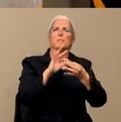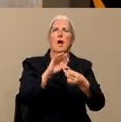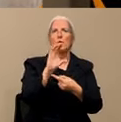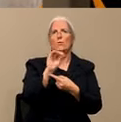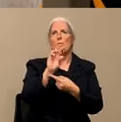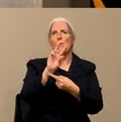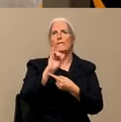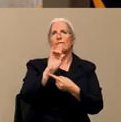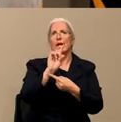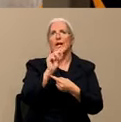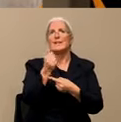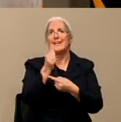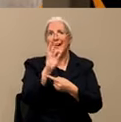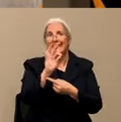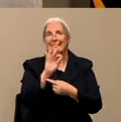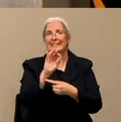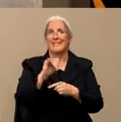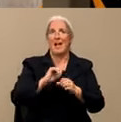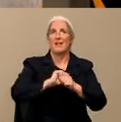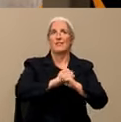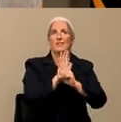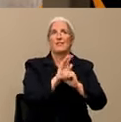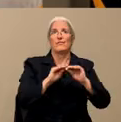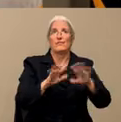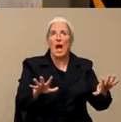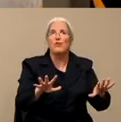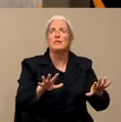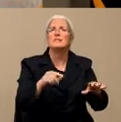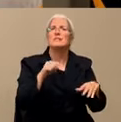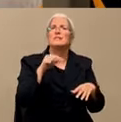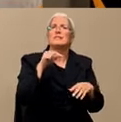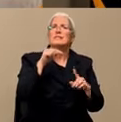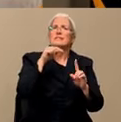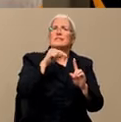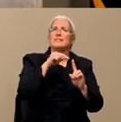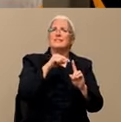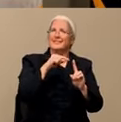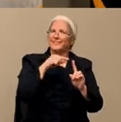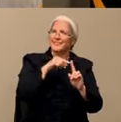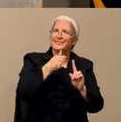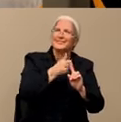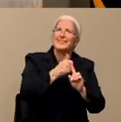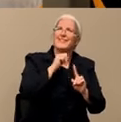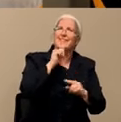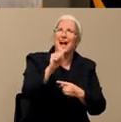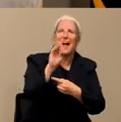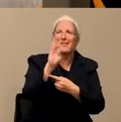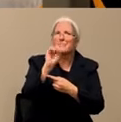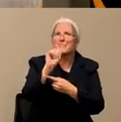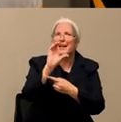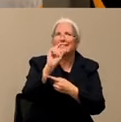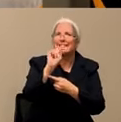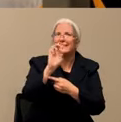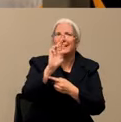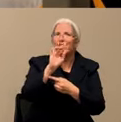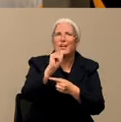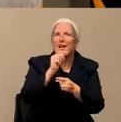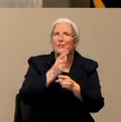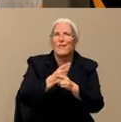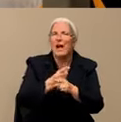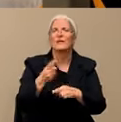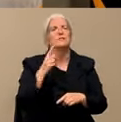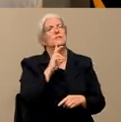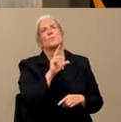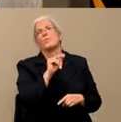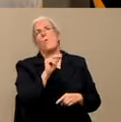this is a virus and not a bacteria, correct? Right. So this virus, we haven't known about it for very long. Every time I'm talking about this,